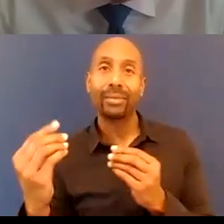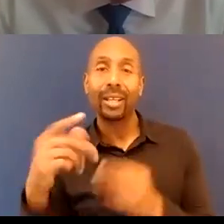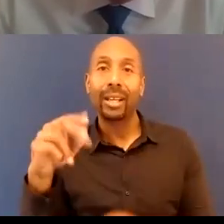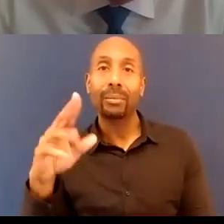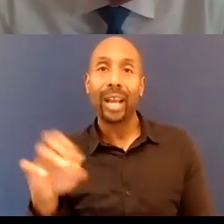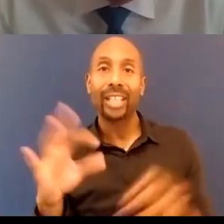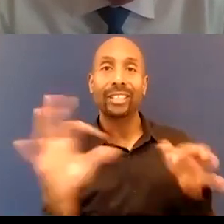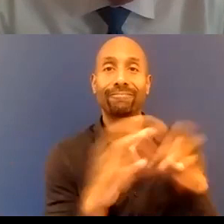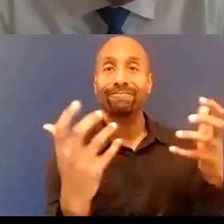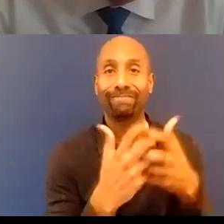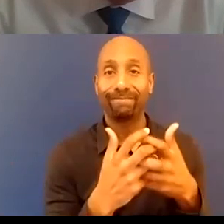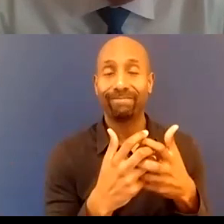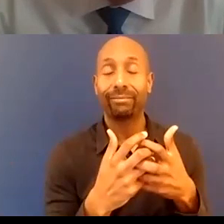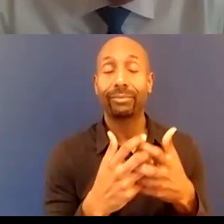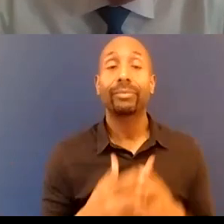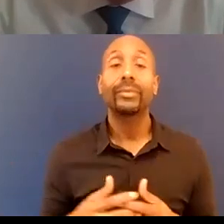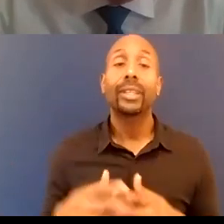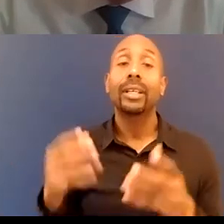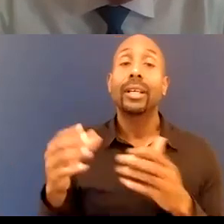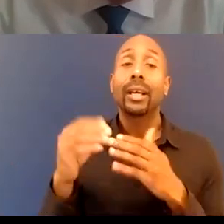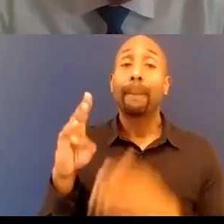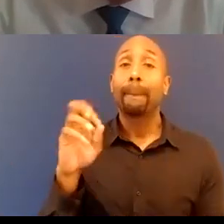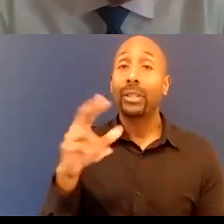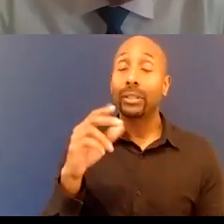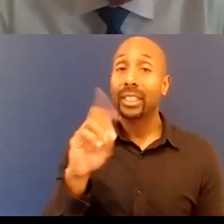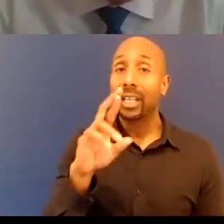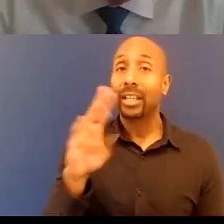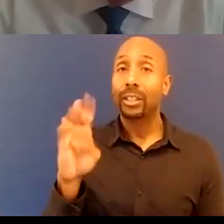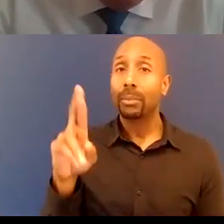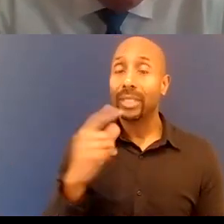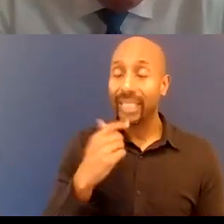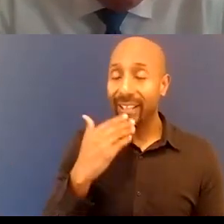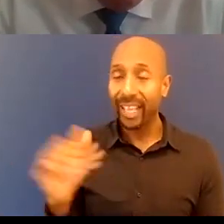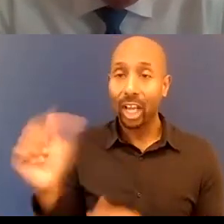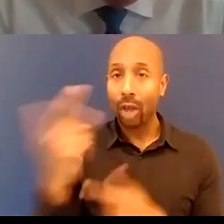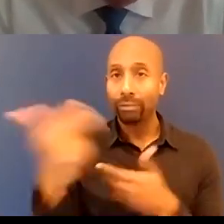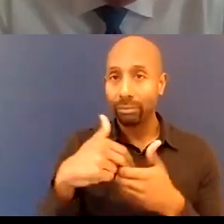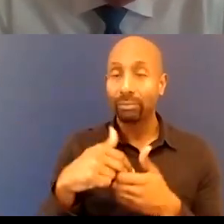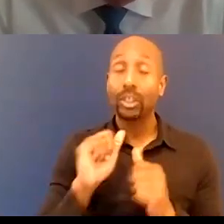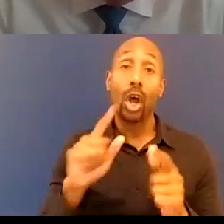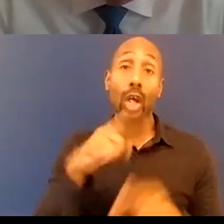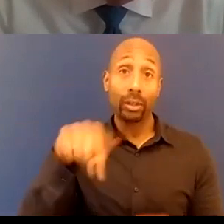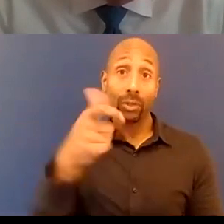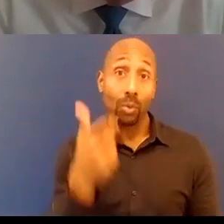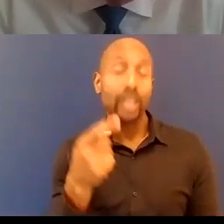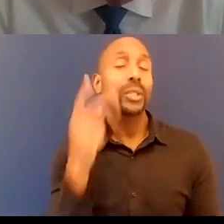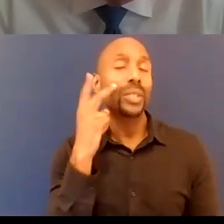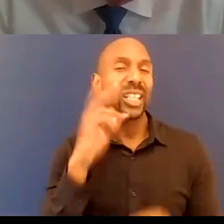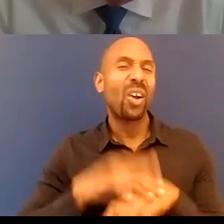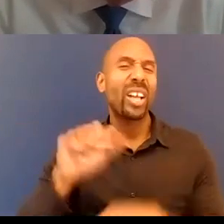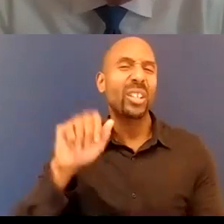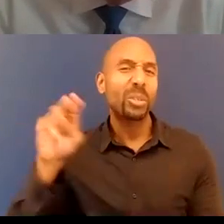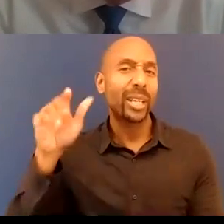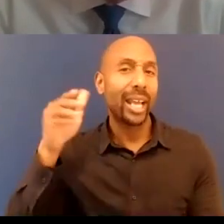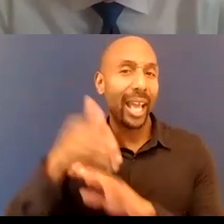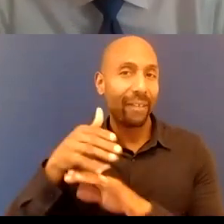for attending and to everybody that's watching um you know you will be able to get this on social media afterwards but here's the takeaway i really want you to